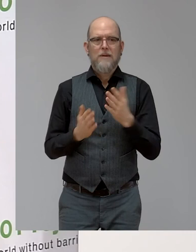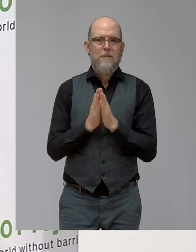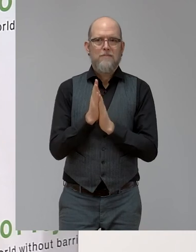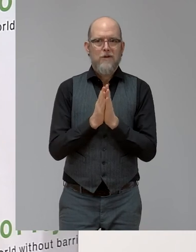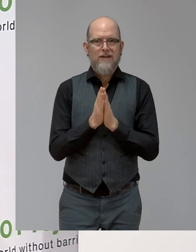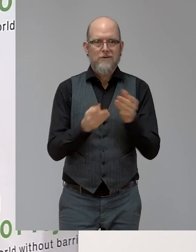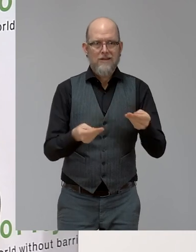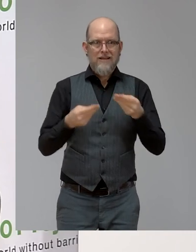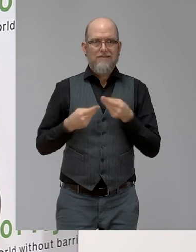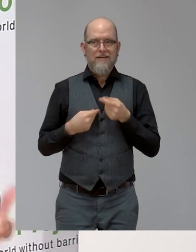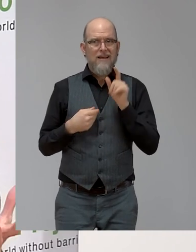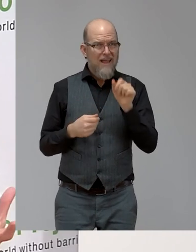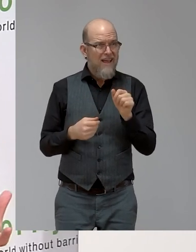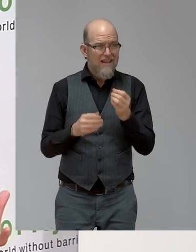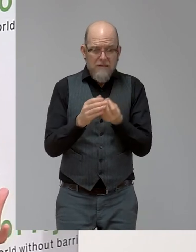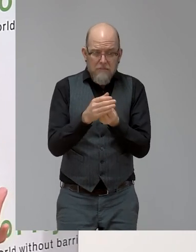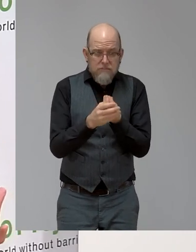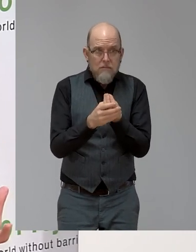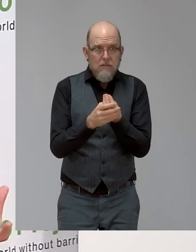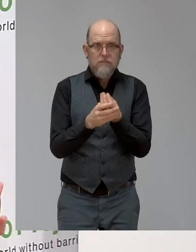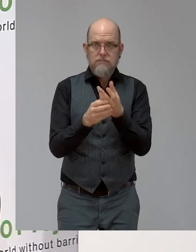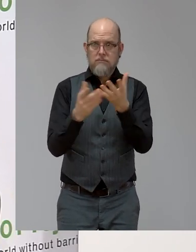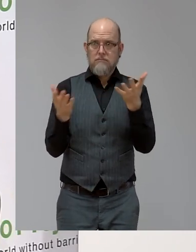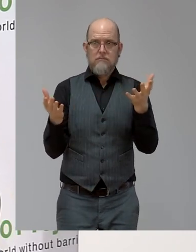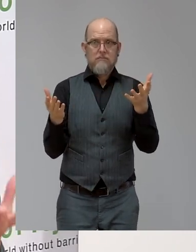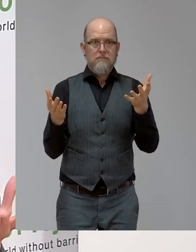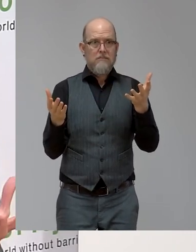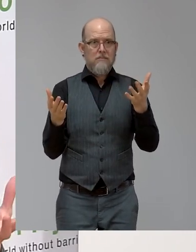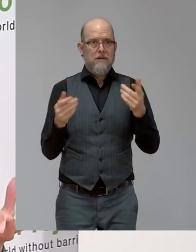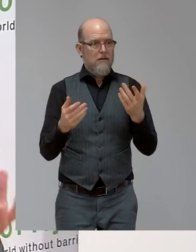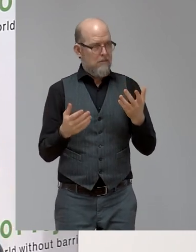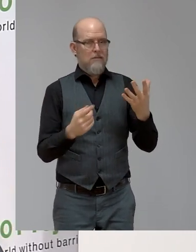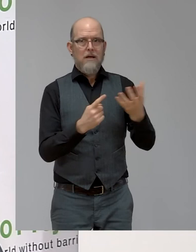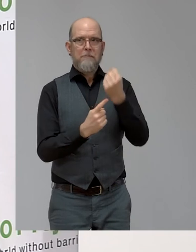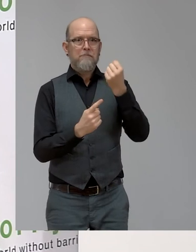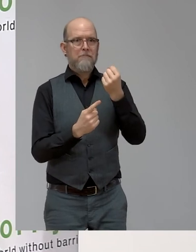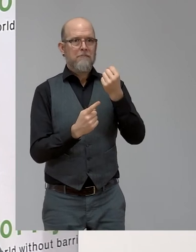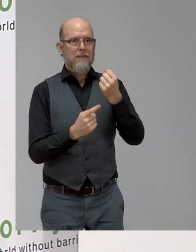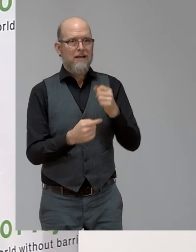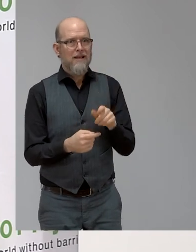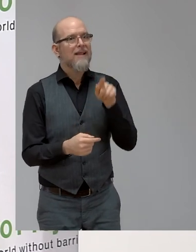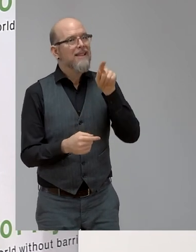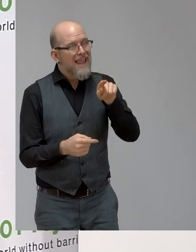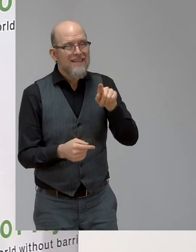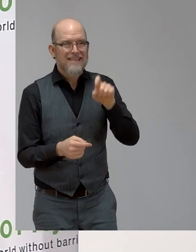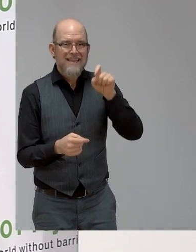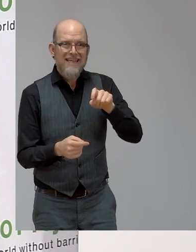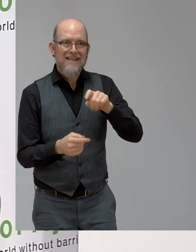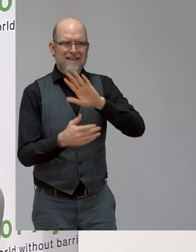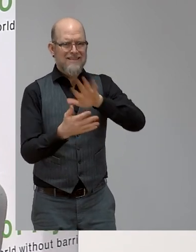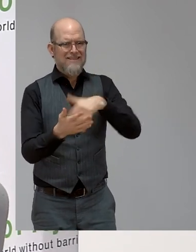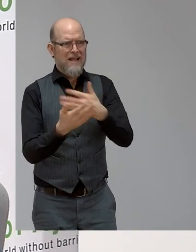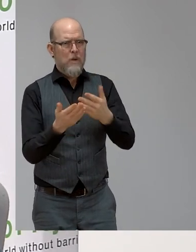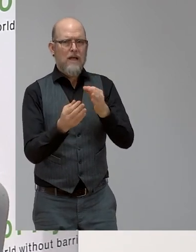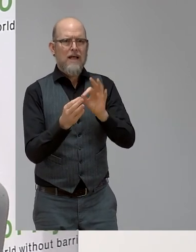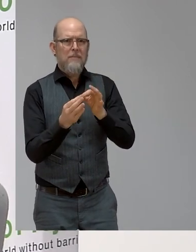and we see when it's needed that it can grow. We need that translation. need the sign language. Of course, we need much more.